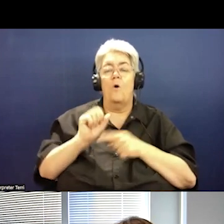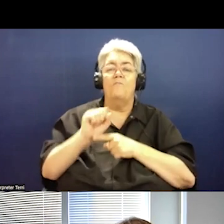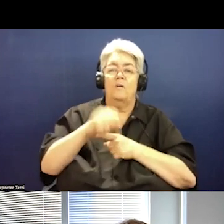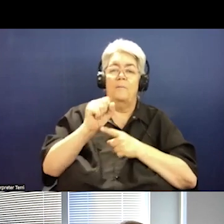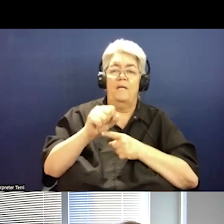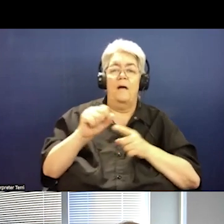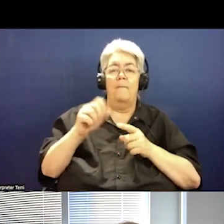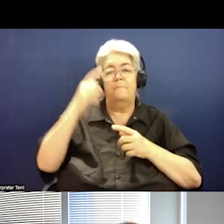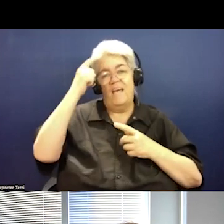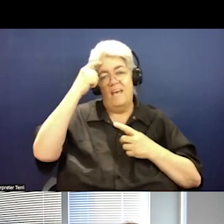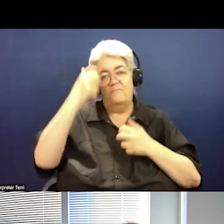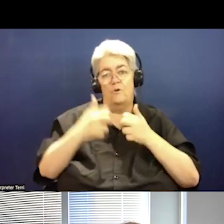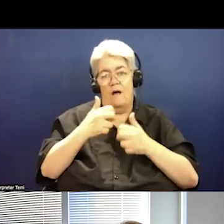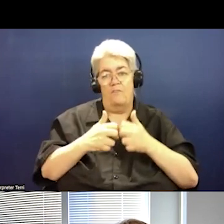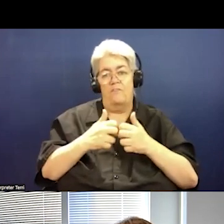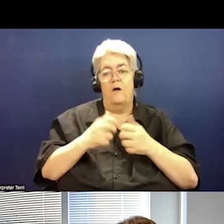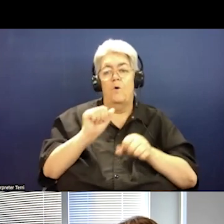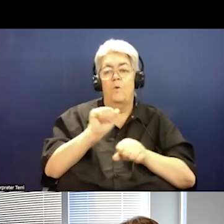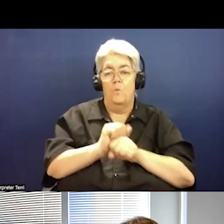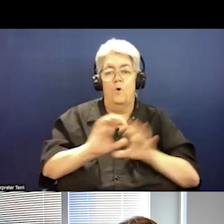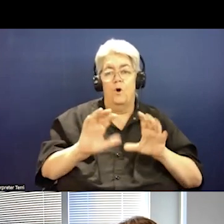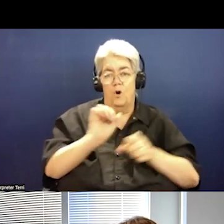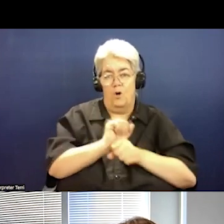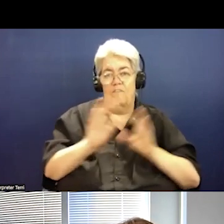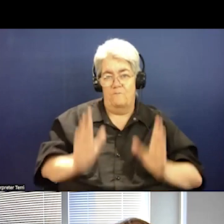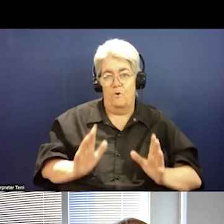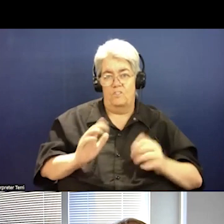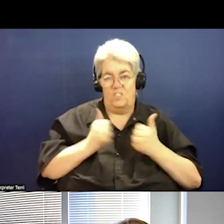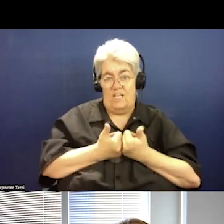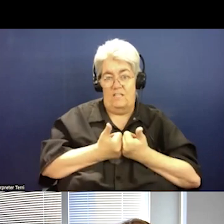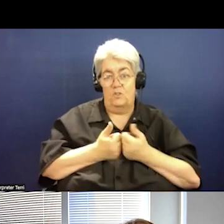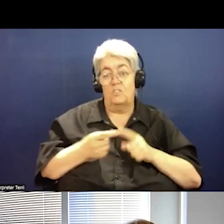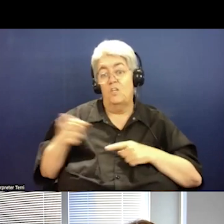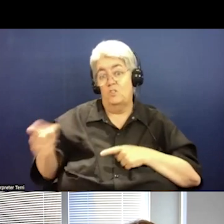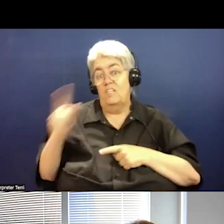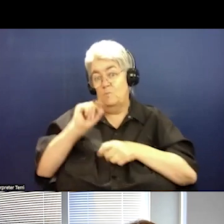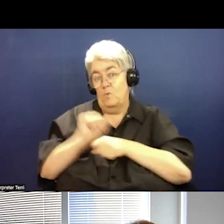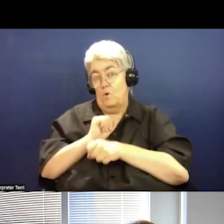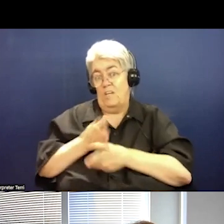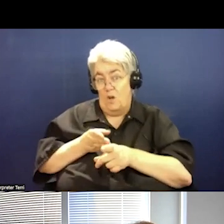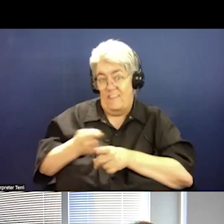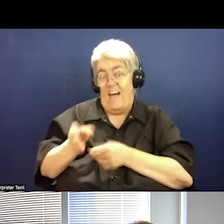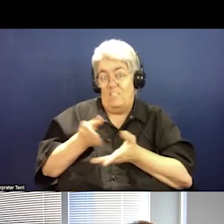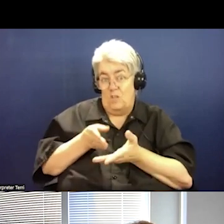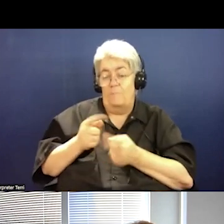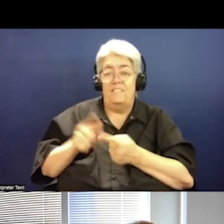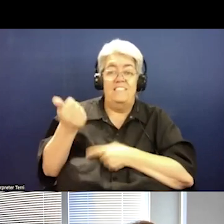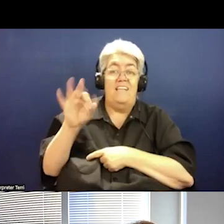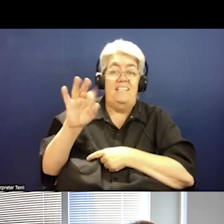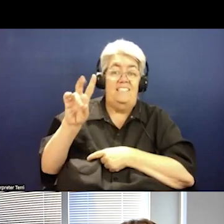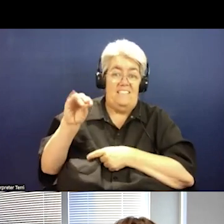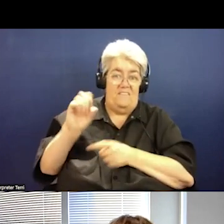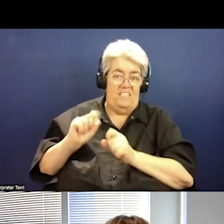Um, it's a great piece because she knows the context. She's been working on this issue since the seventies and has followed and